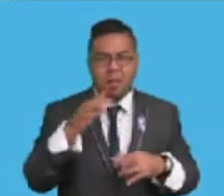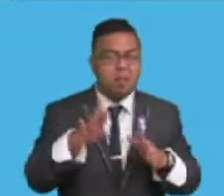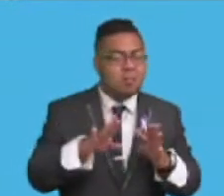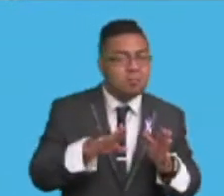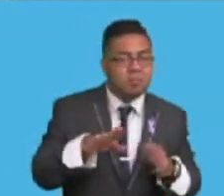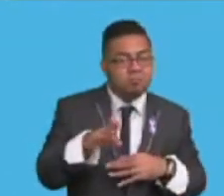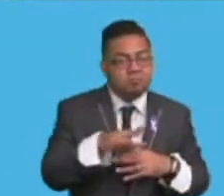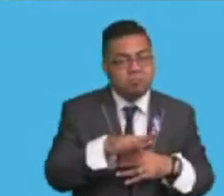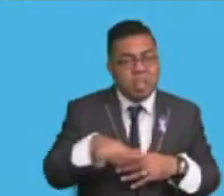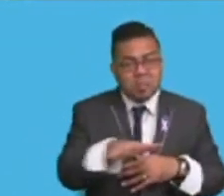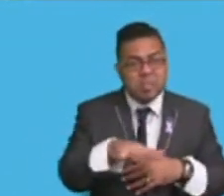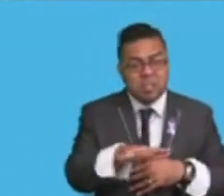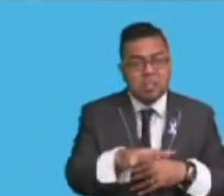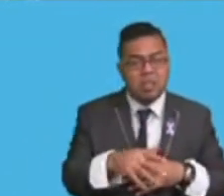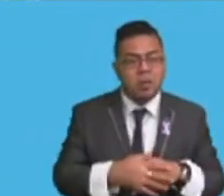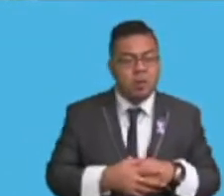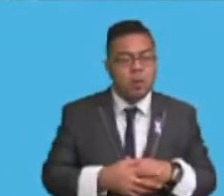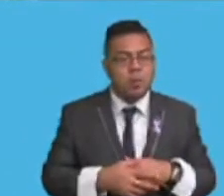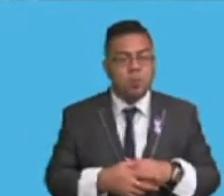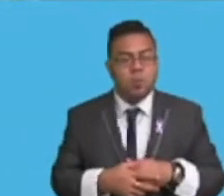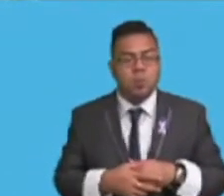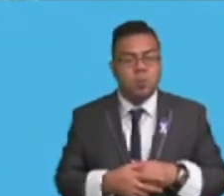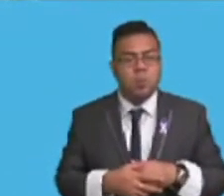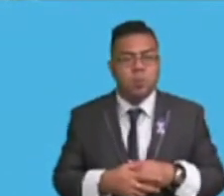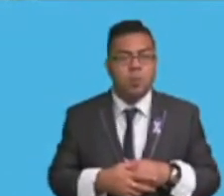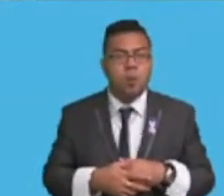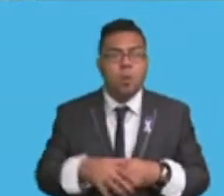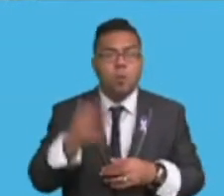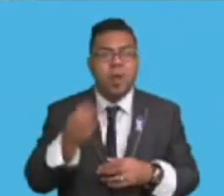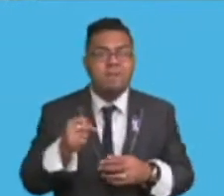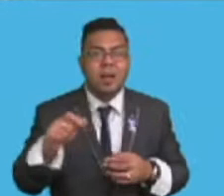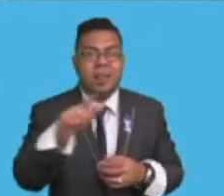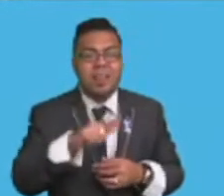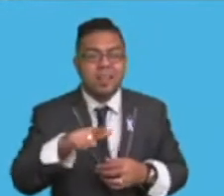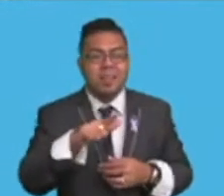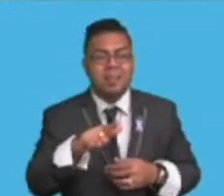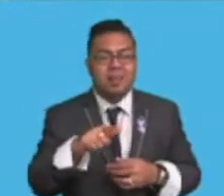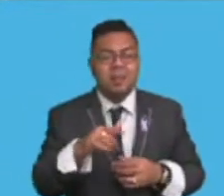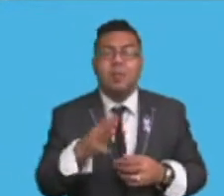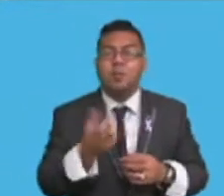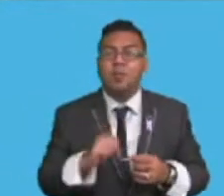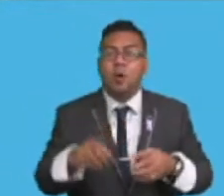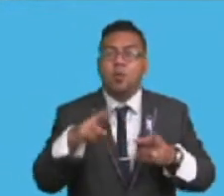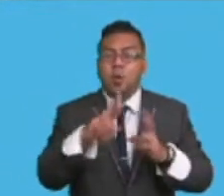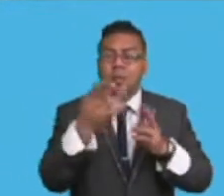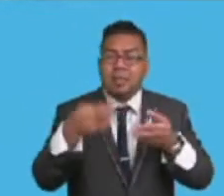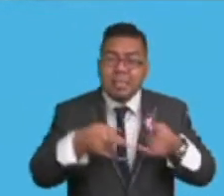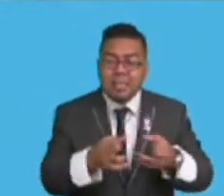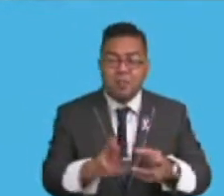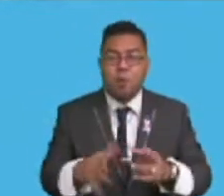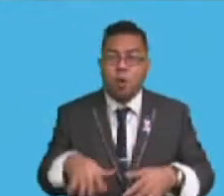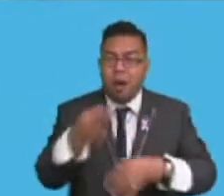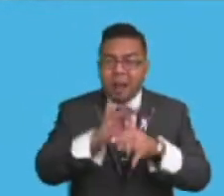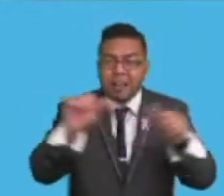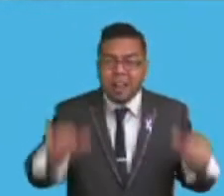increasing pressure on limited land in the floodplains and rolling hills available for cultivation of agriculture,